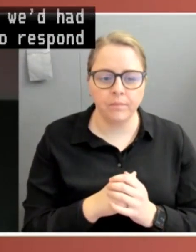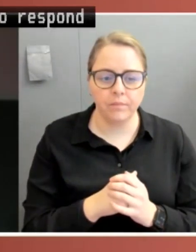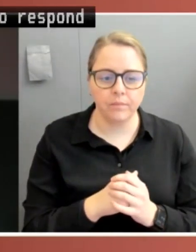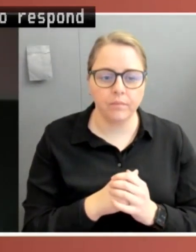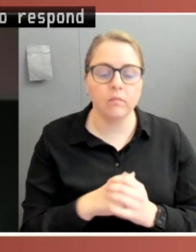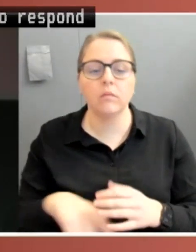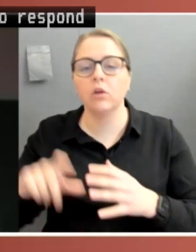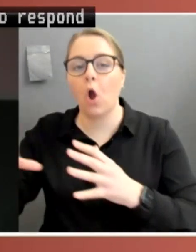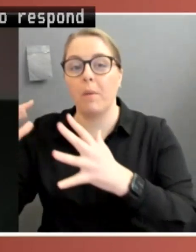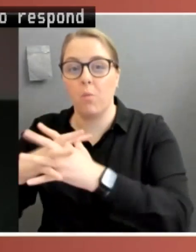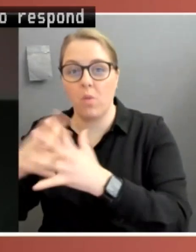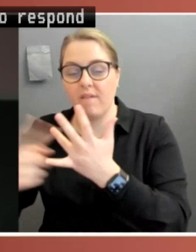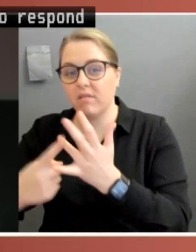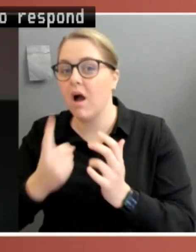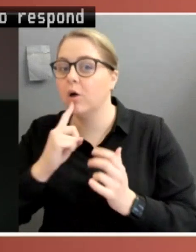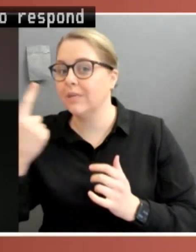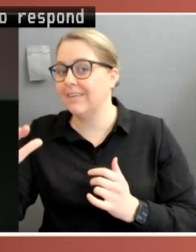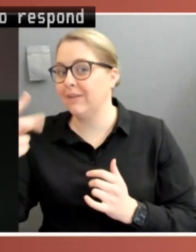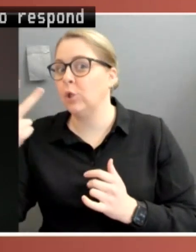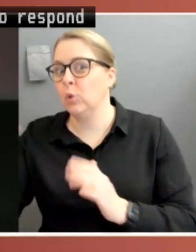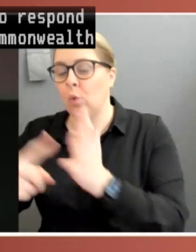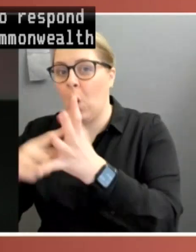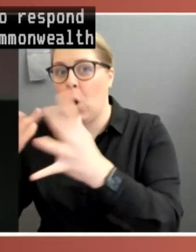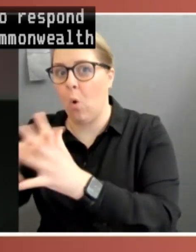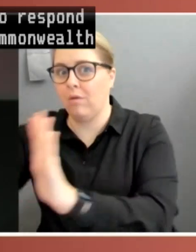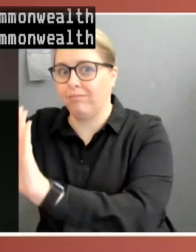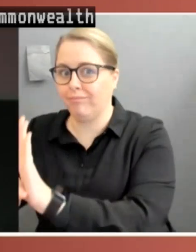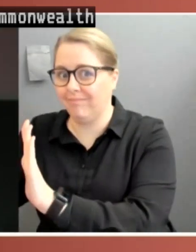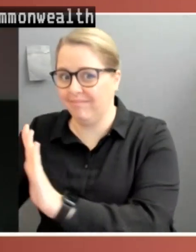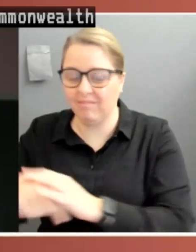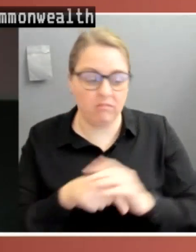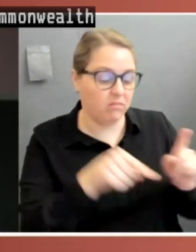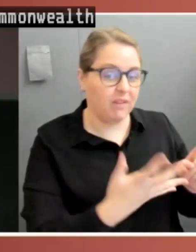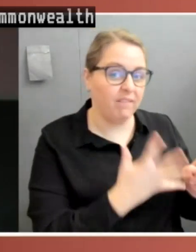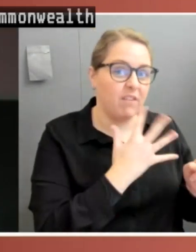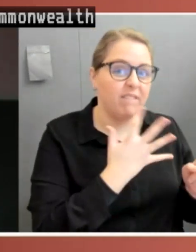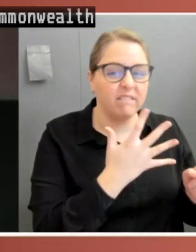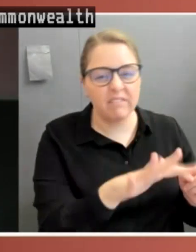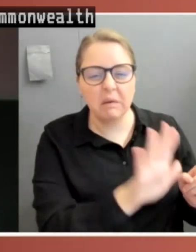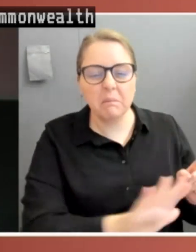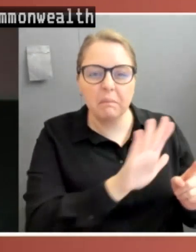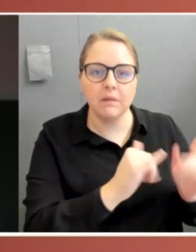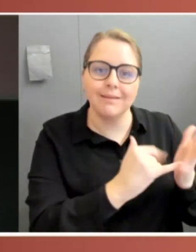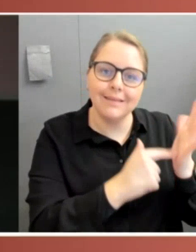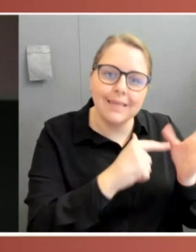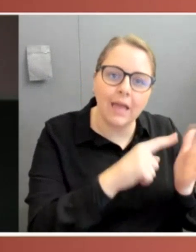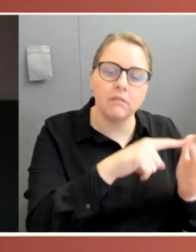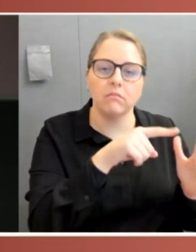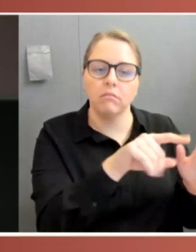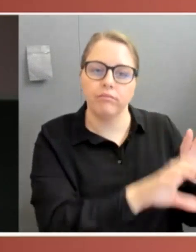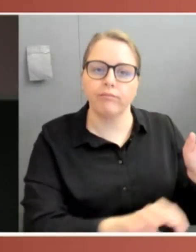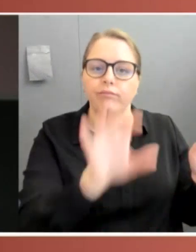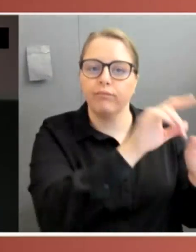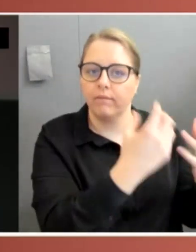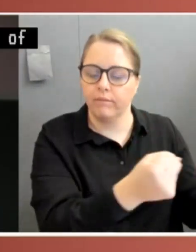172. An extraordinarily rapid pace of law making by the executive that had